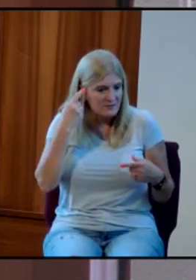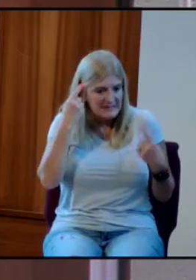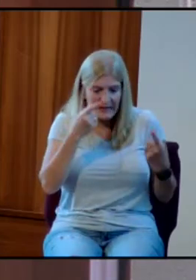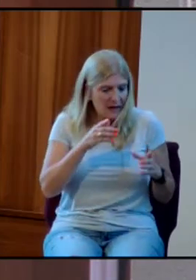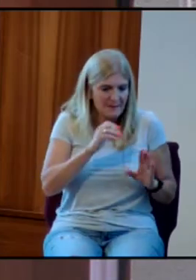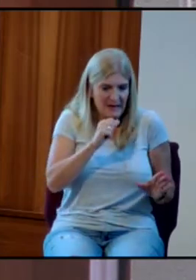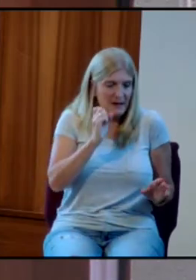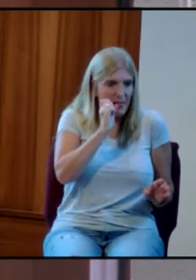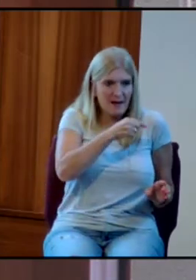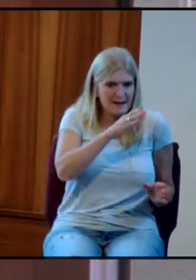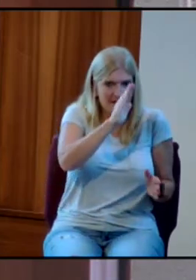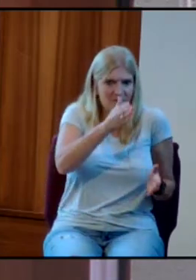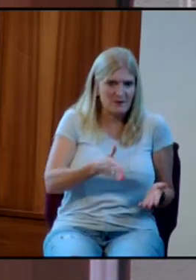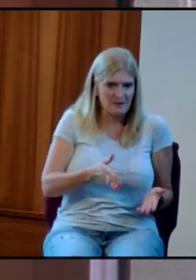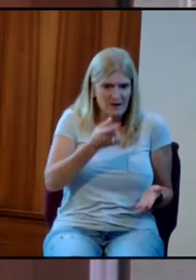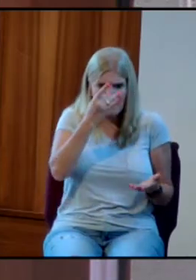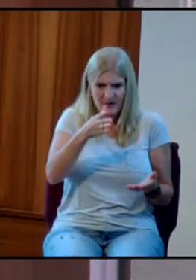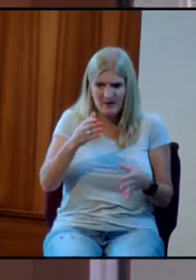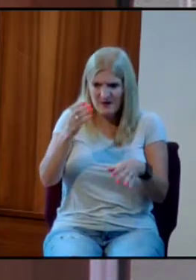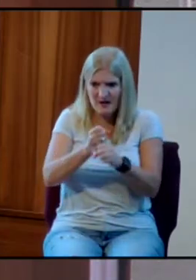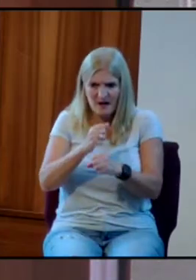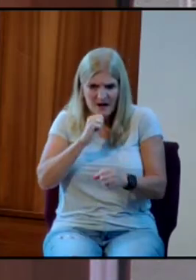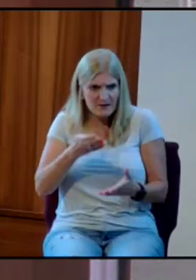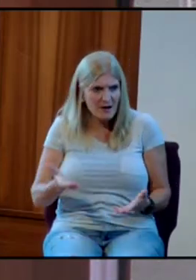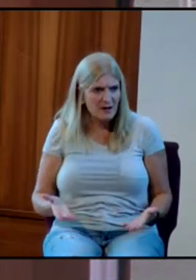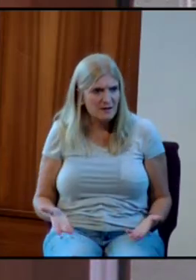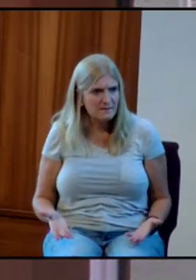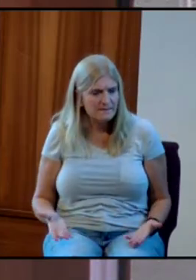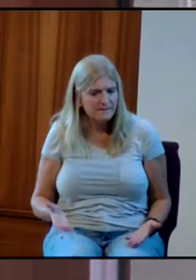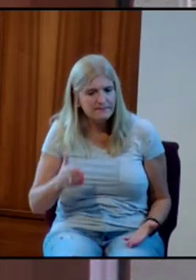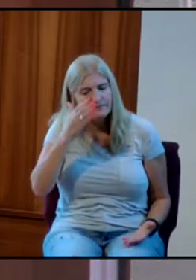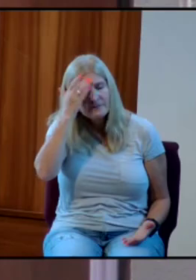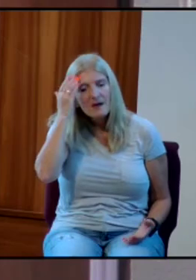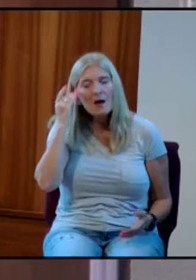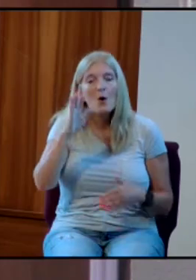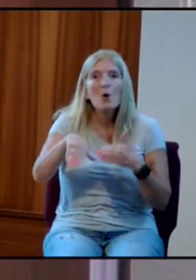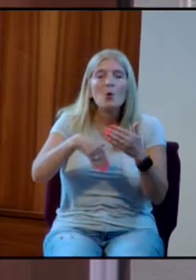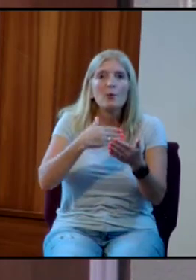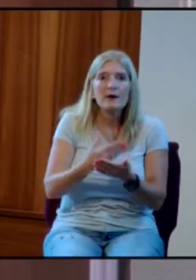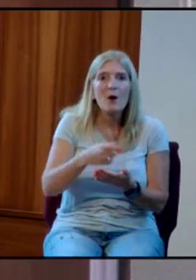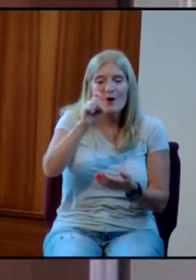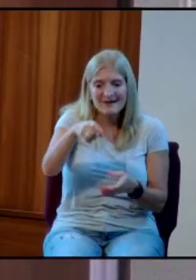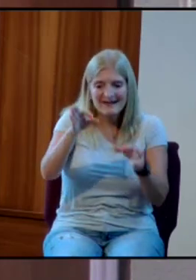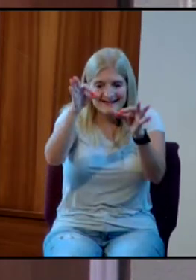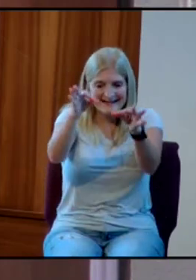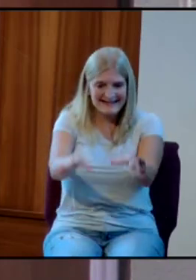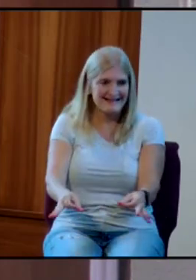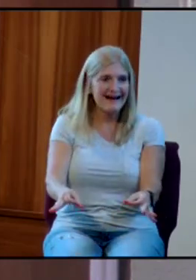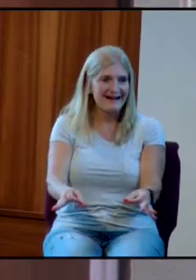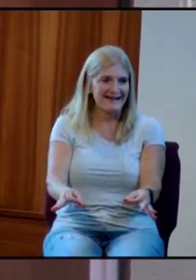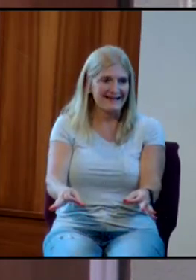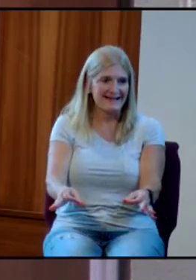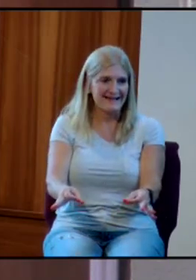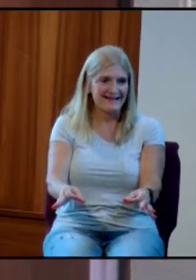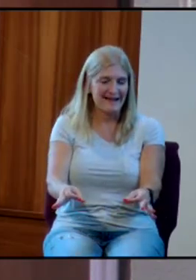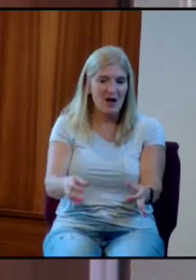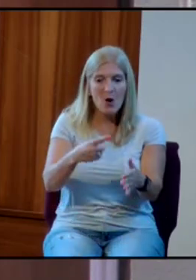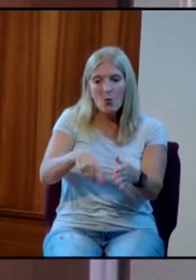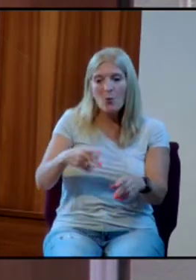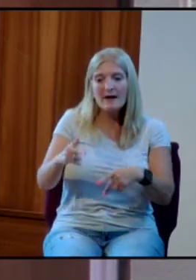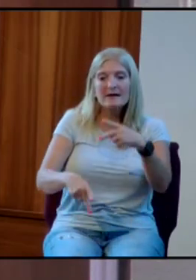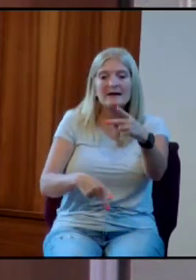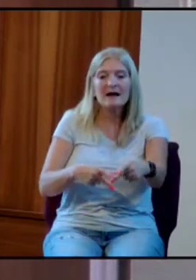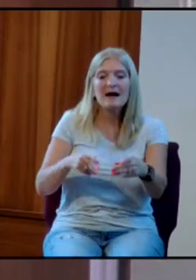We all have to come to a point where we say, I'm deciding to be this kind of person. All right.